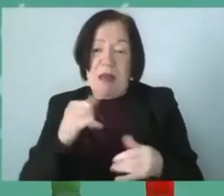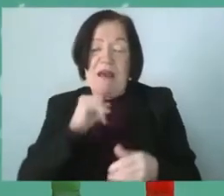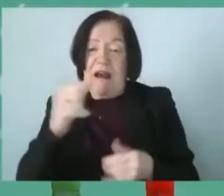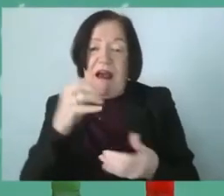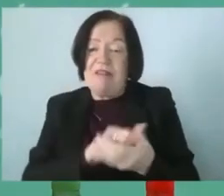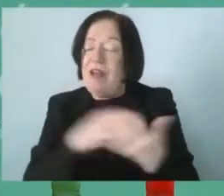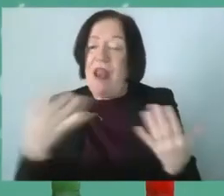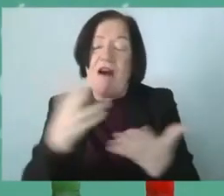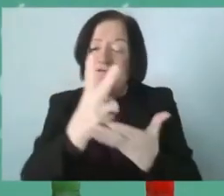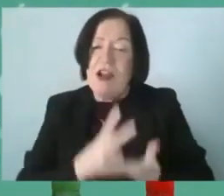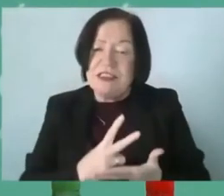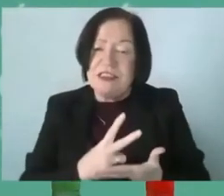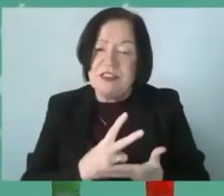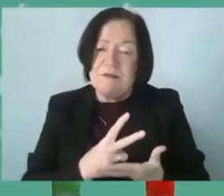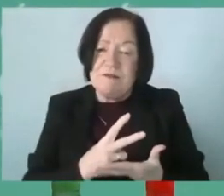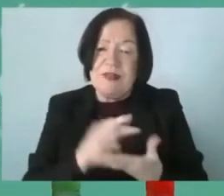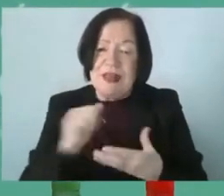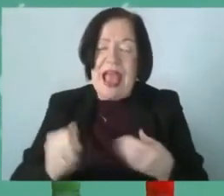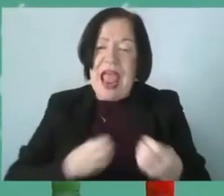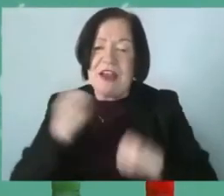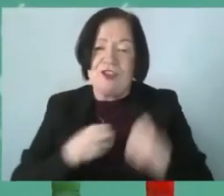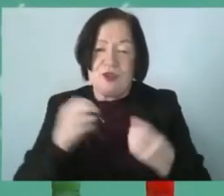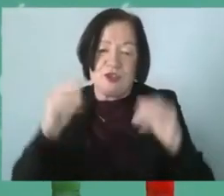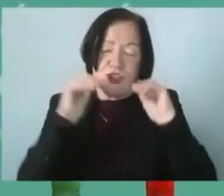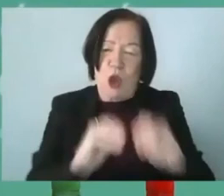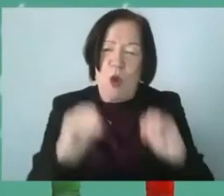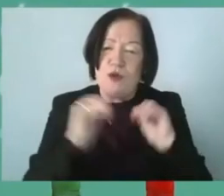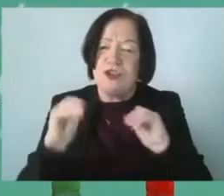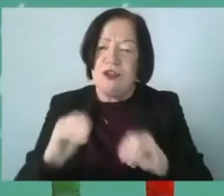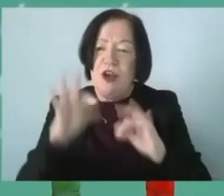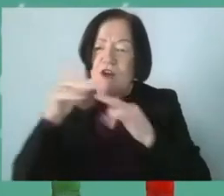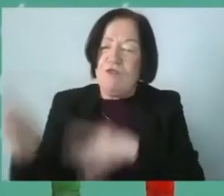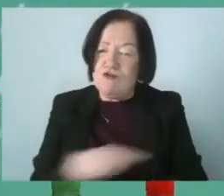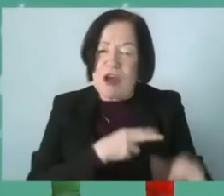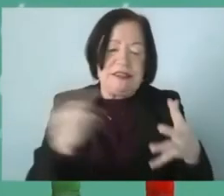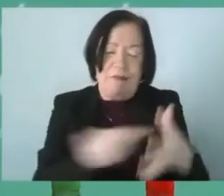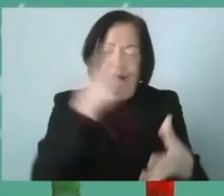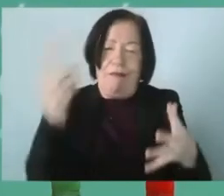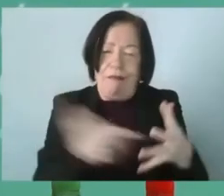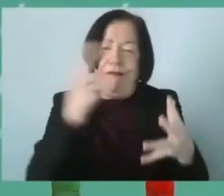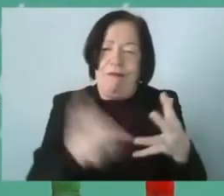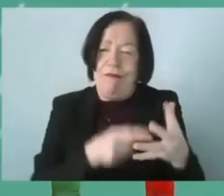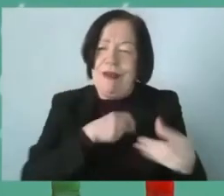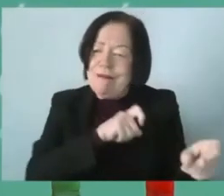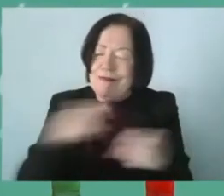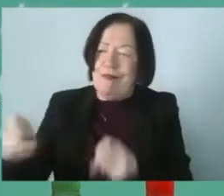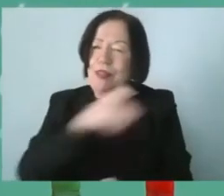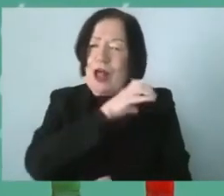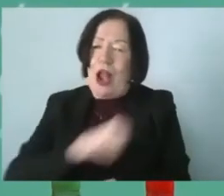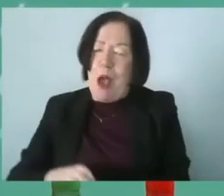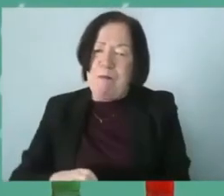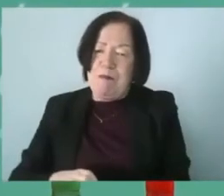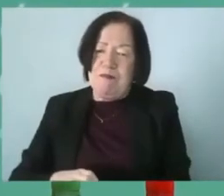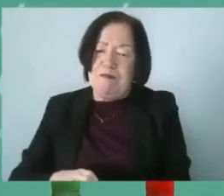volunteers and that energy goes into coaching and fundraising the usual things that we need to keep the club afloat and going um